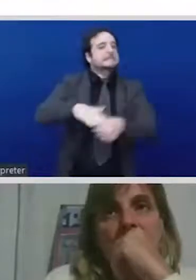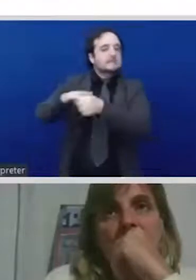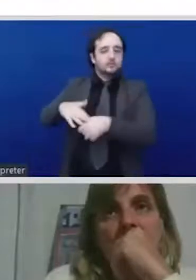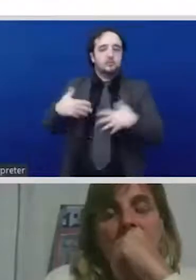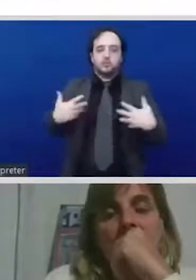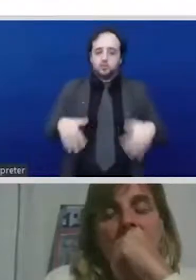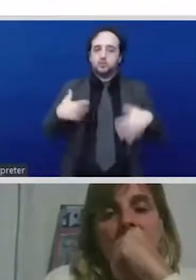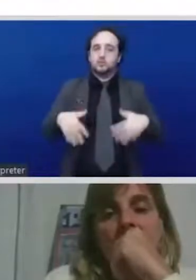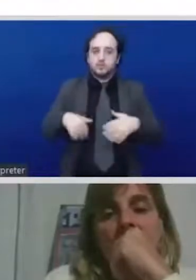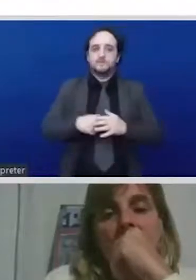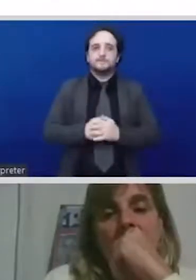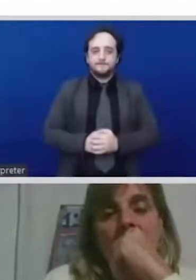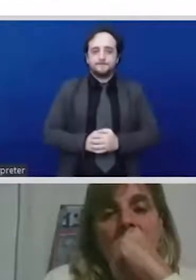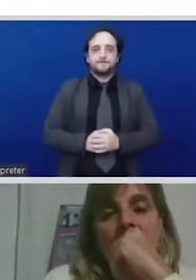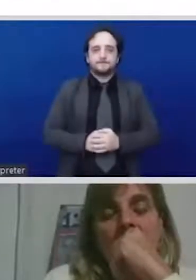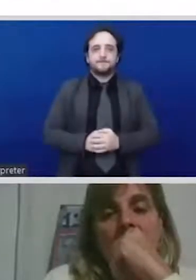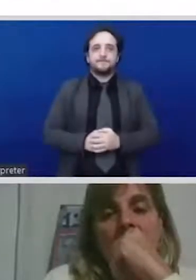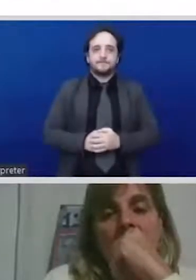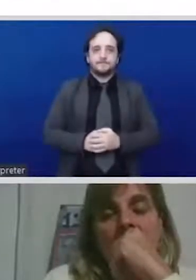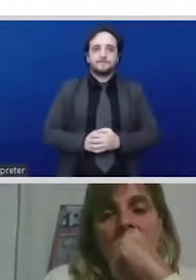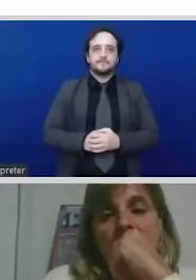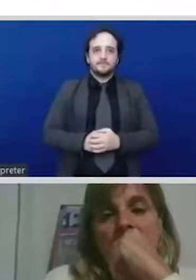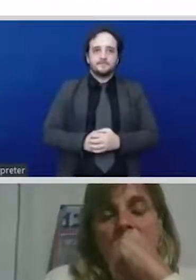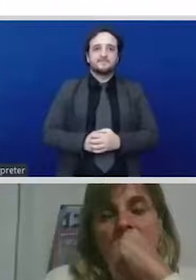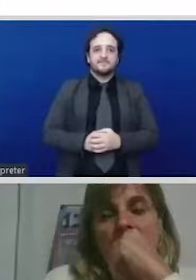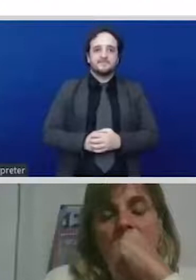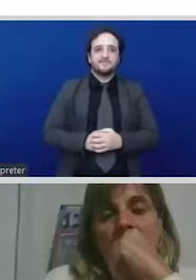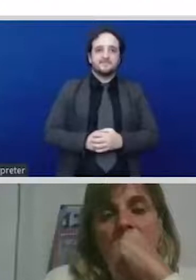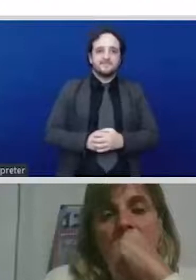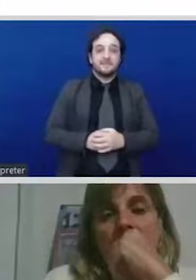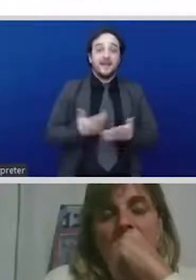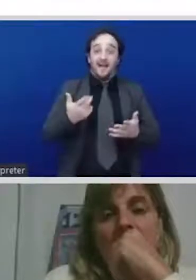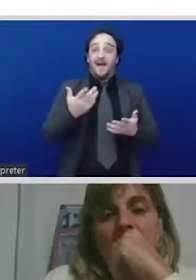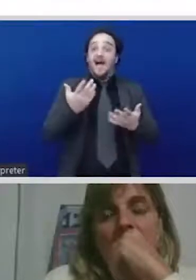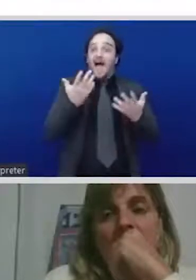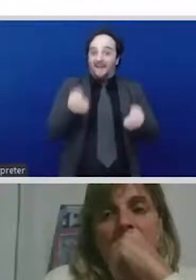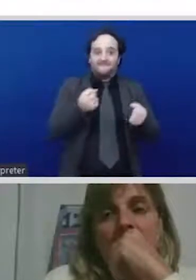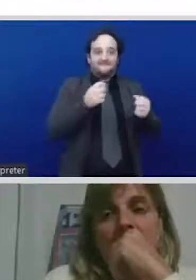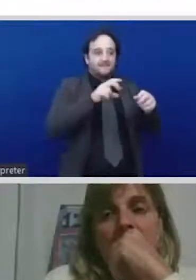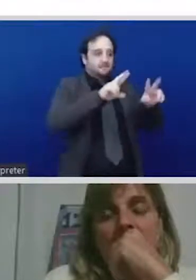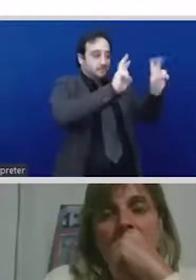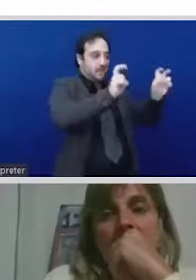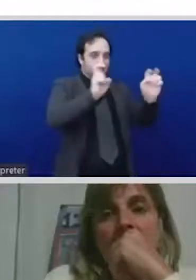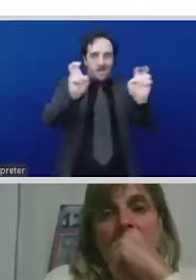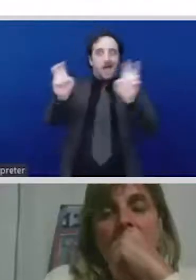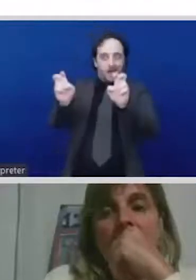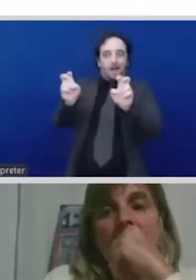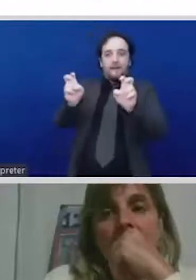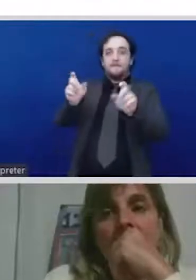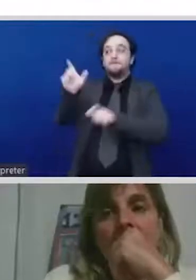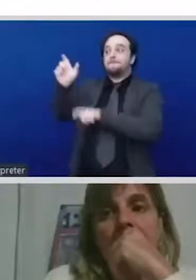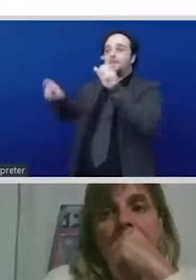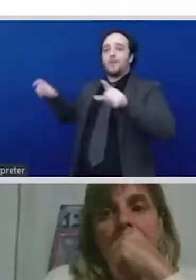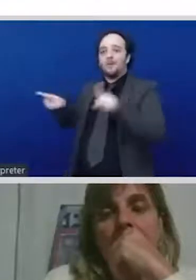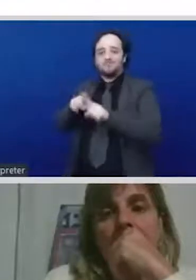workers women are not who perform most of this unpaid care are not given either social or other recognition